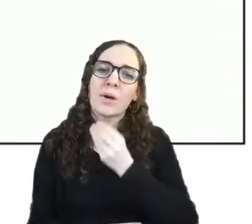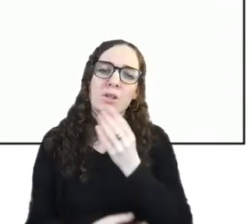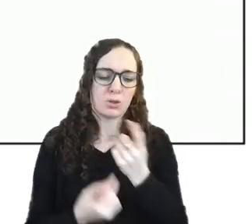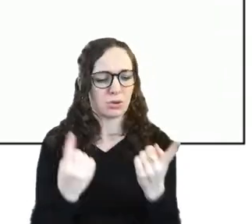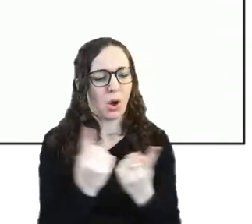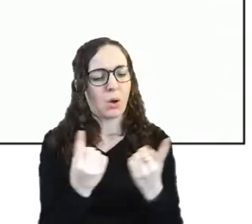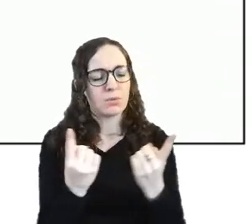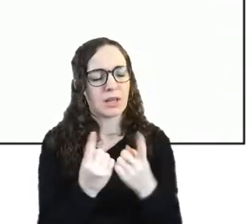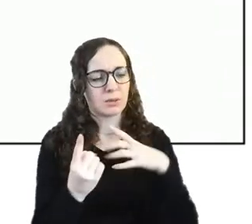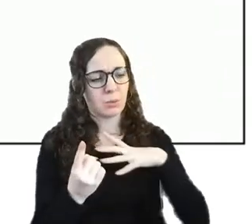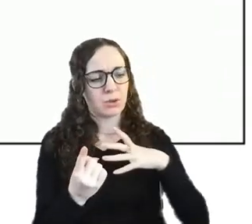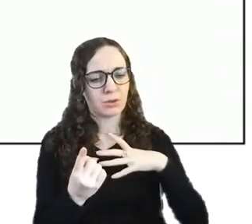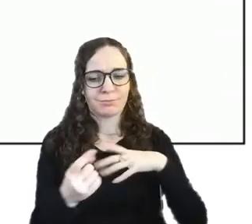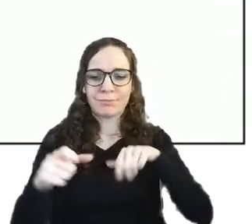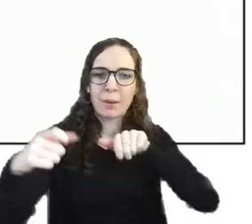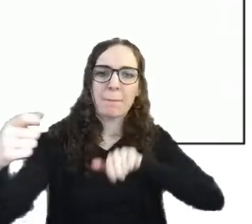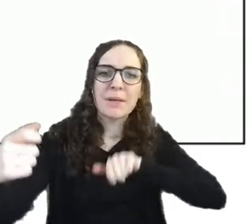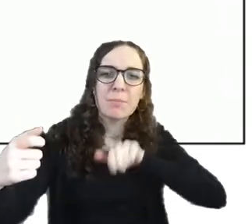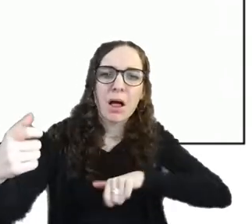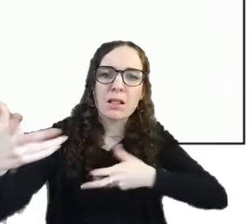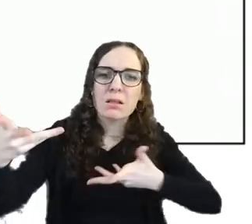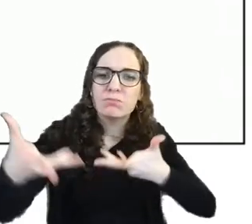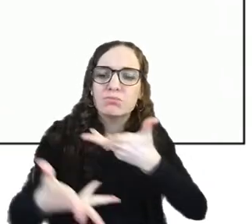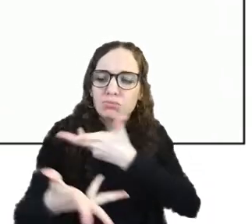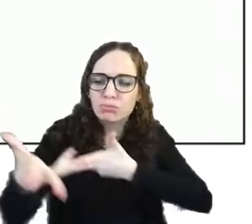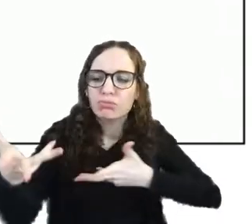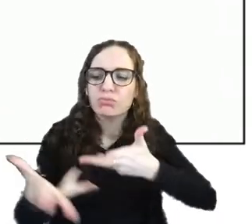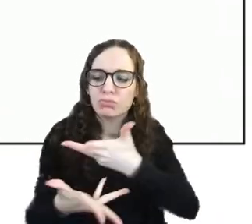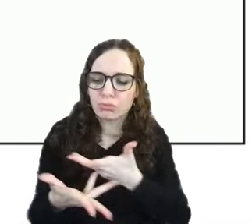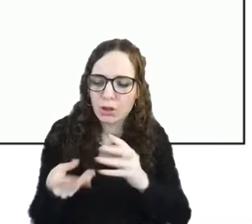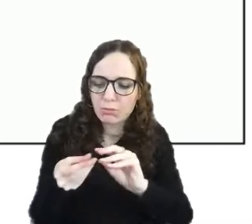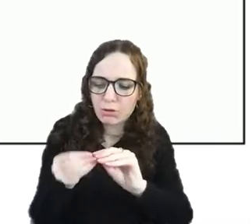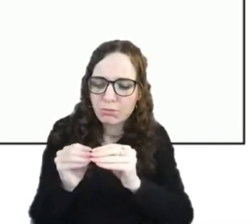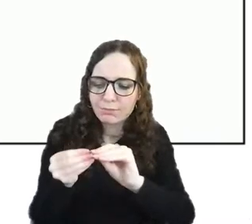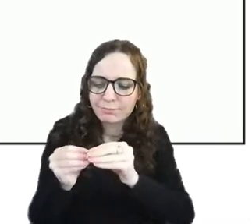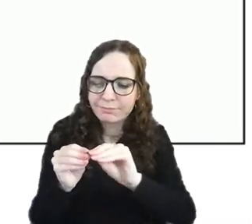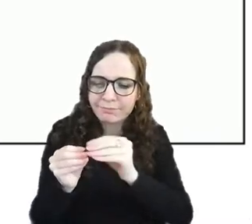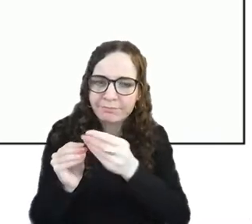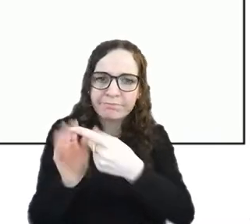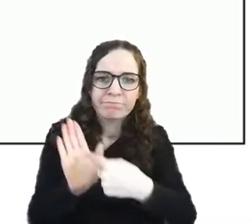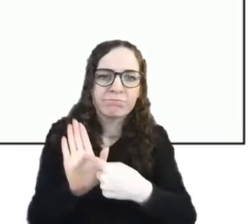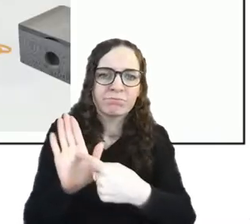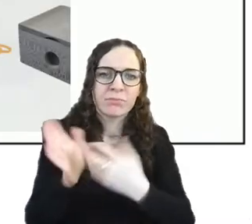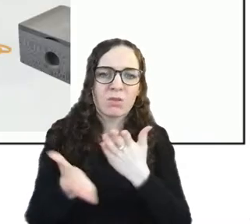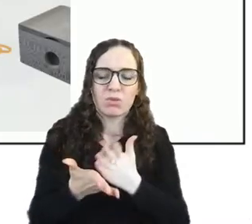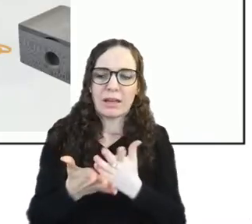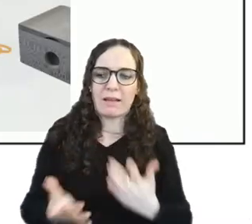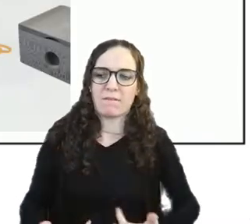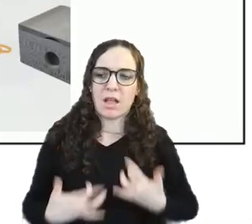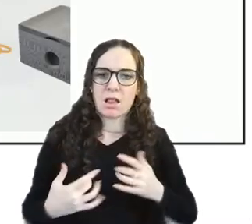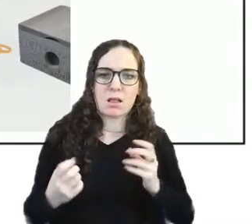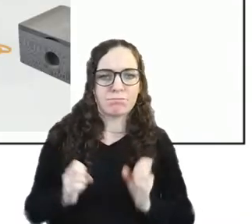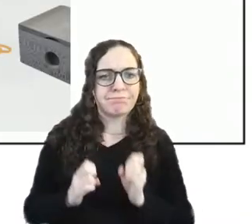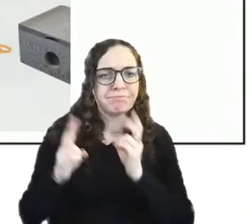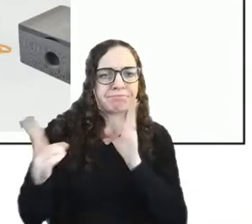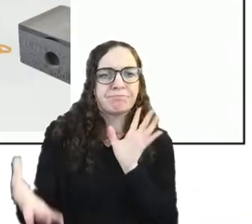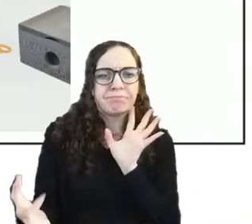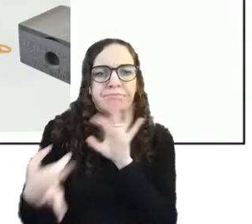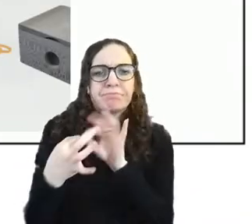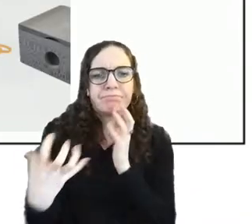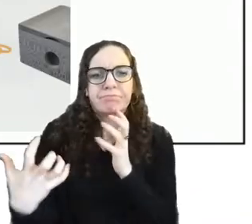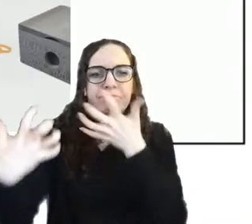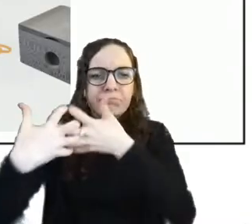between people i find them like a really good way of bridging gaps um